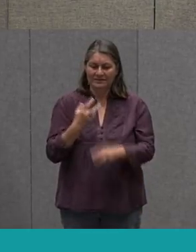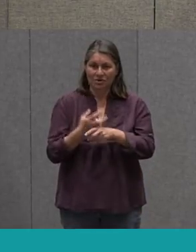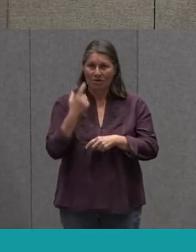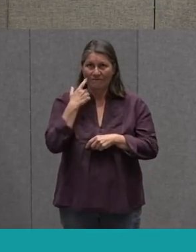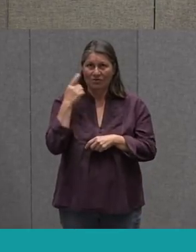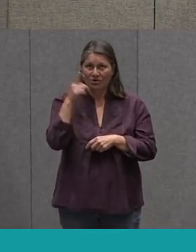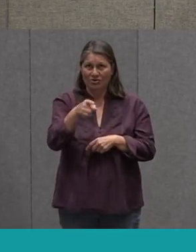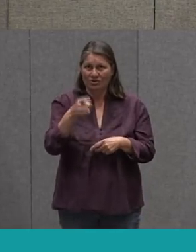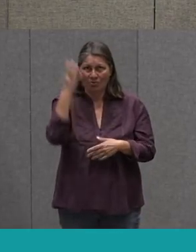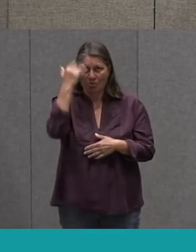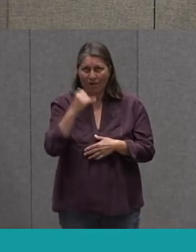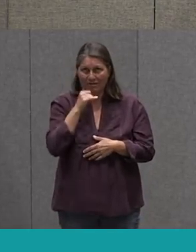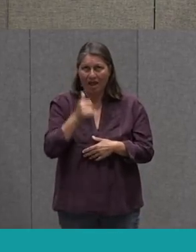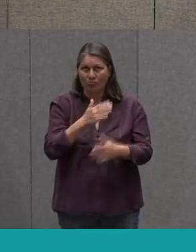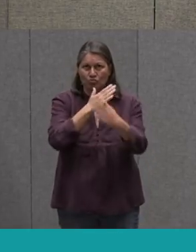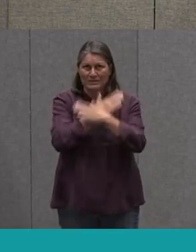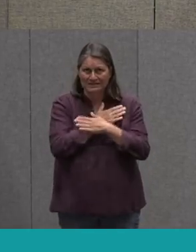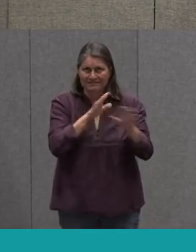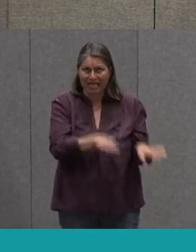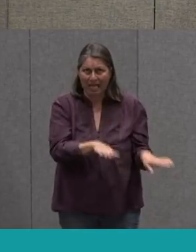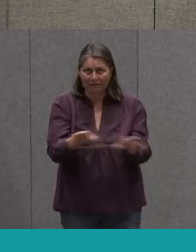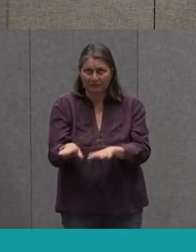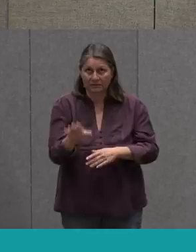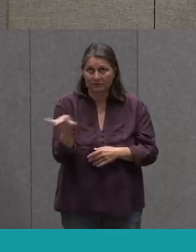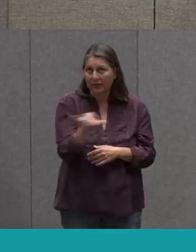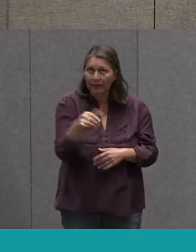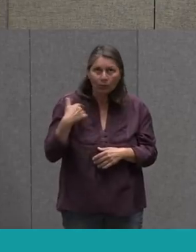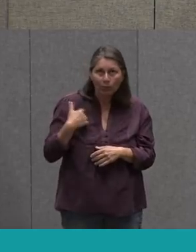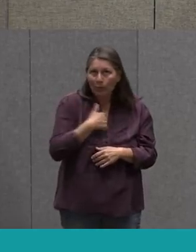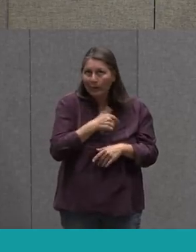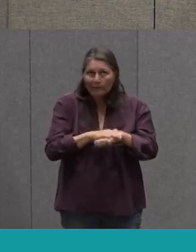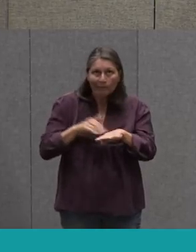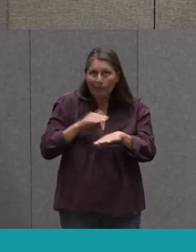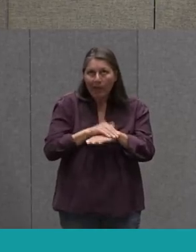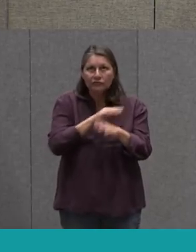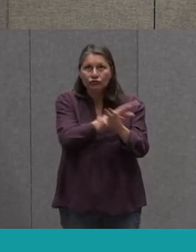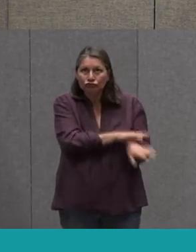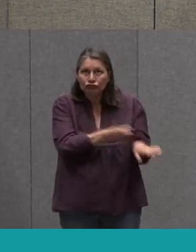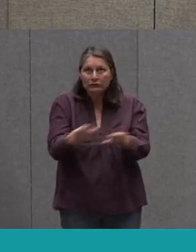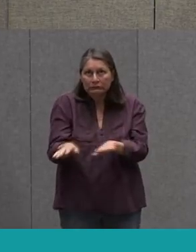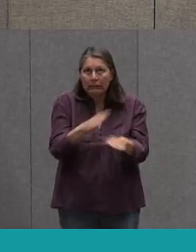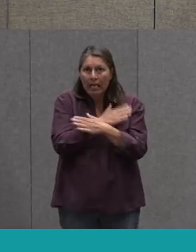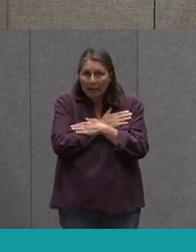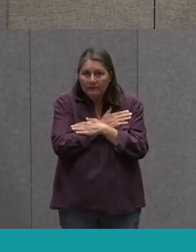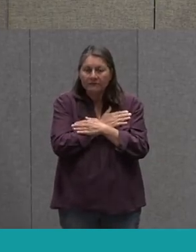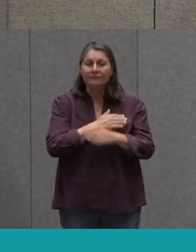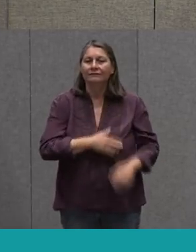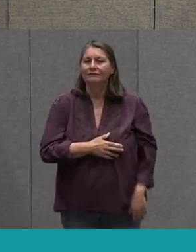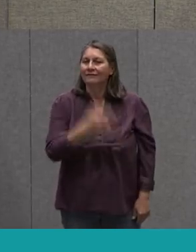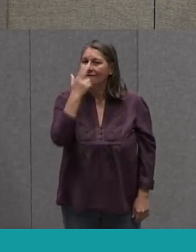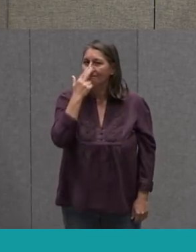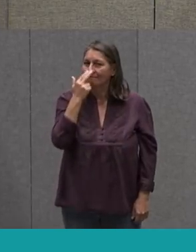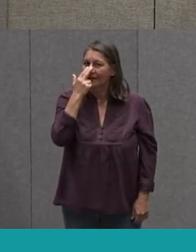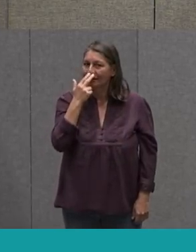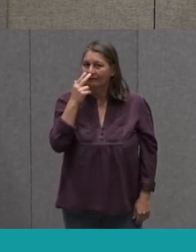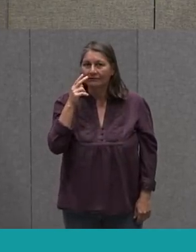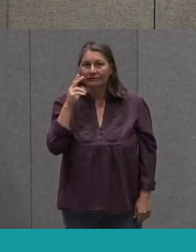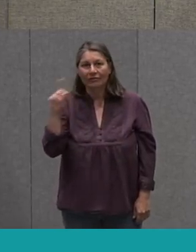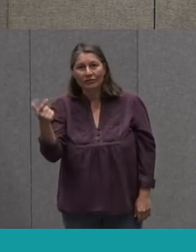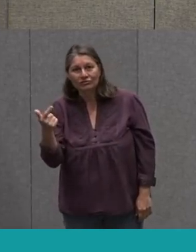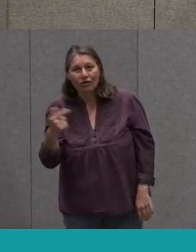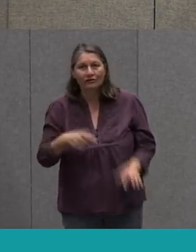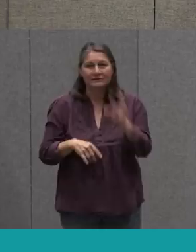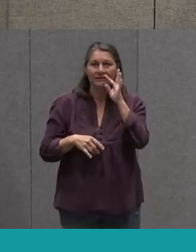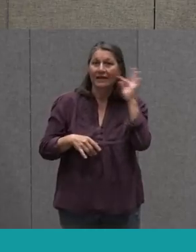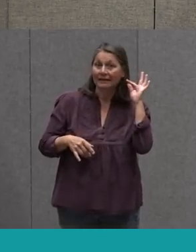You Just Relax Like We Do How Funny It Is That The Dogs And Cats In Our Lives Our Pets They Might